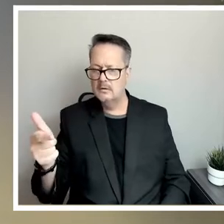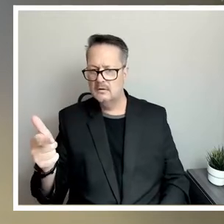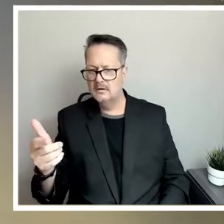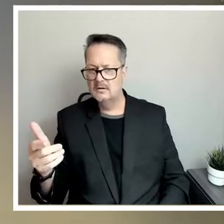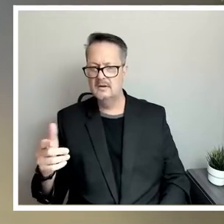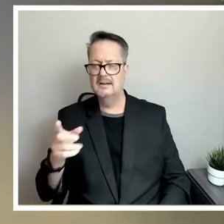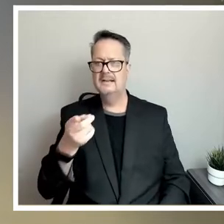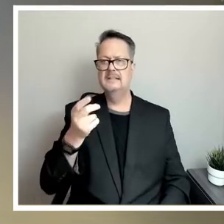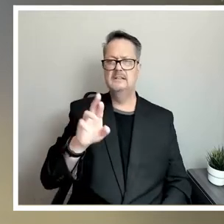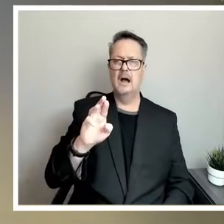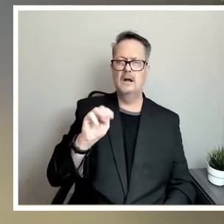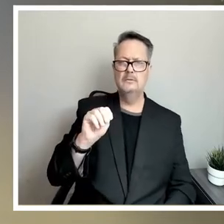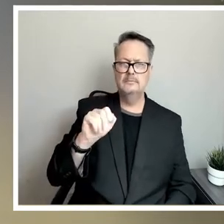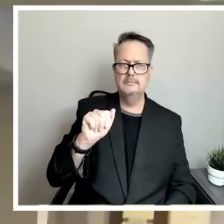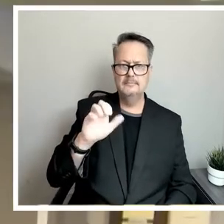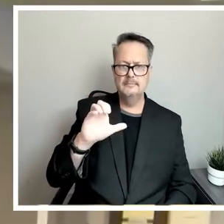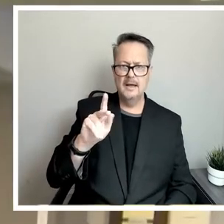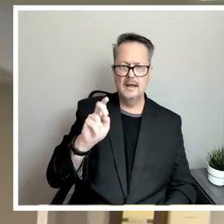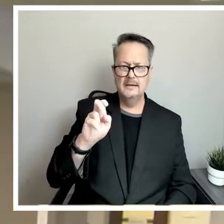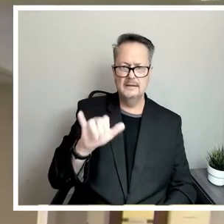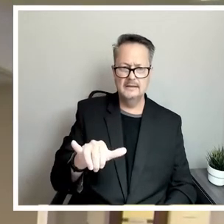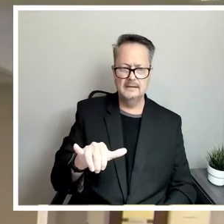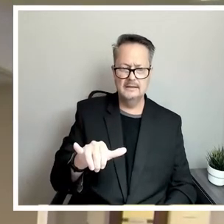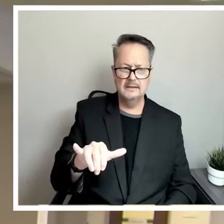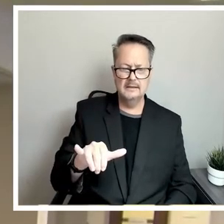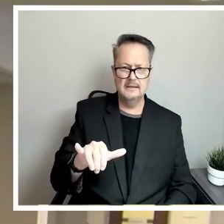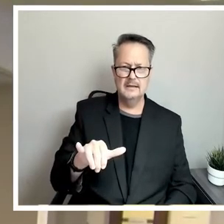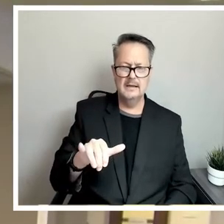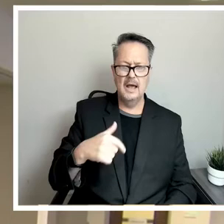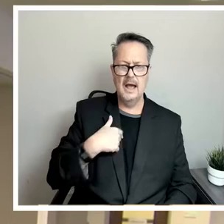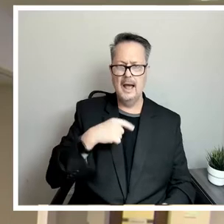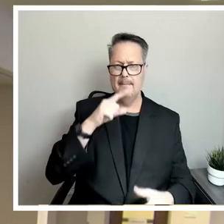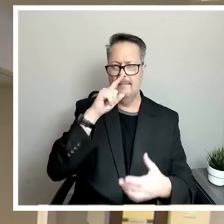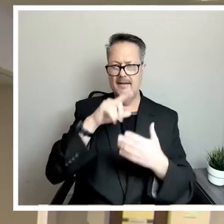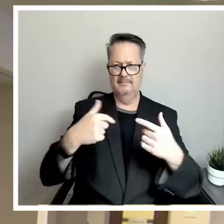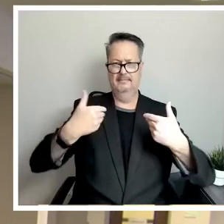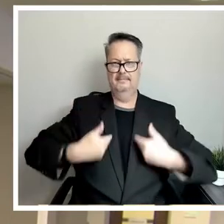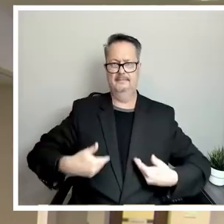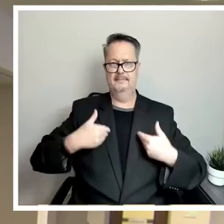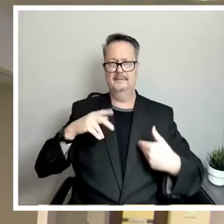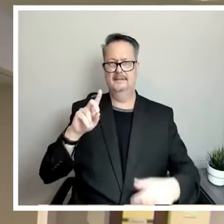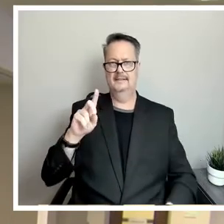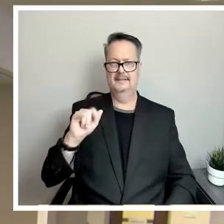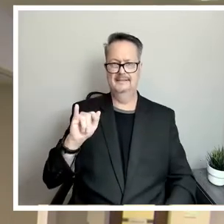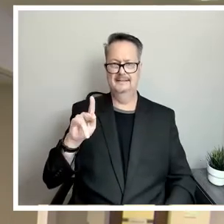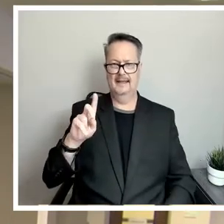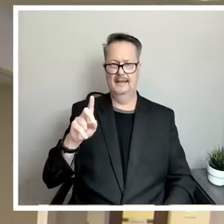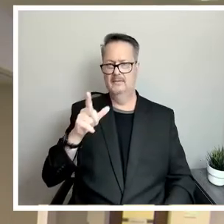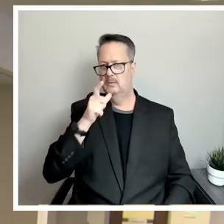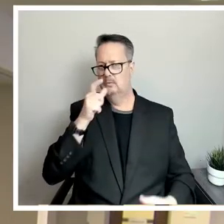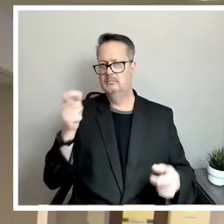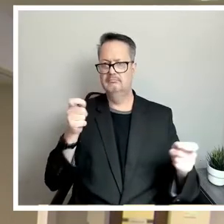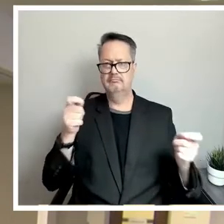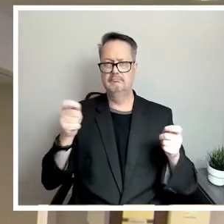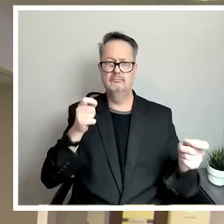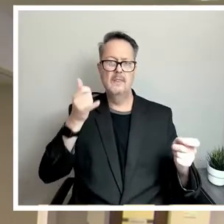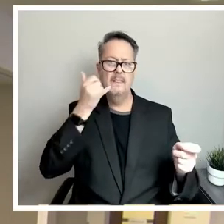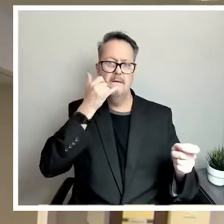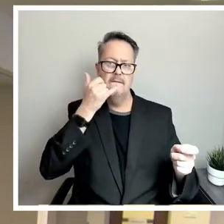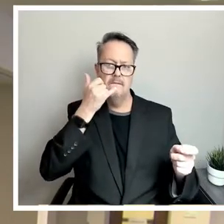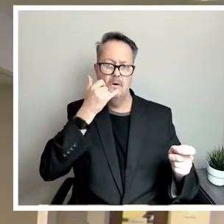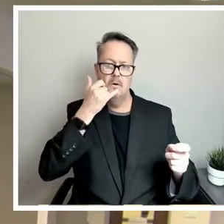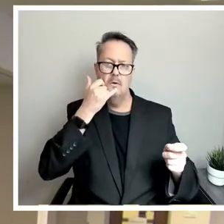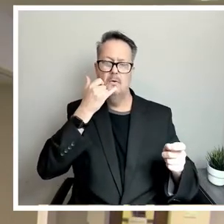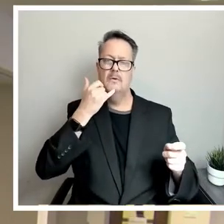I believe this is David the moderator for the phone based hybrid